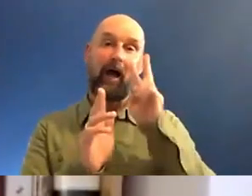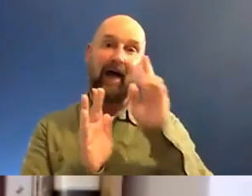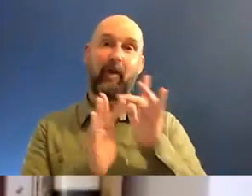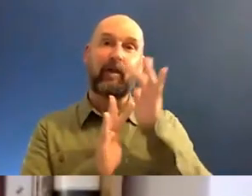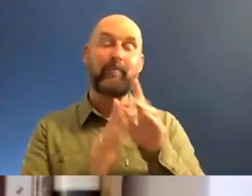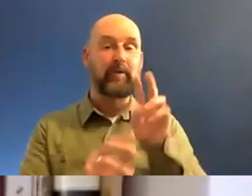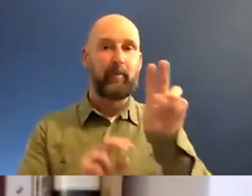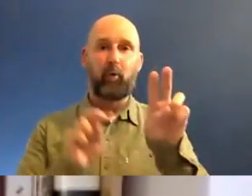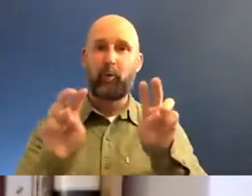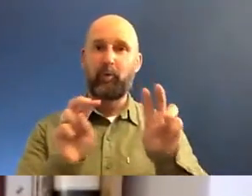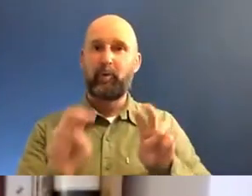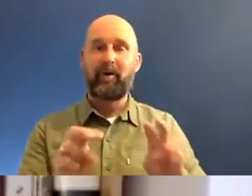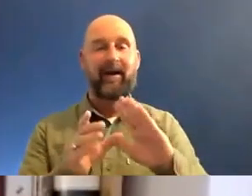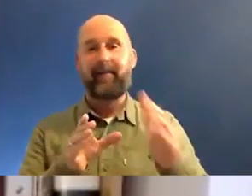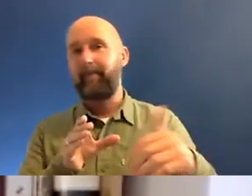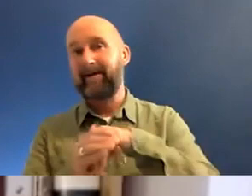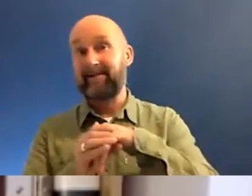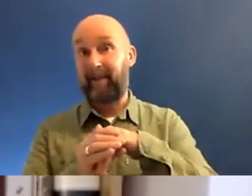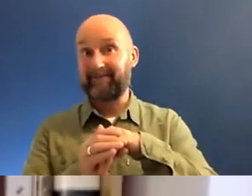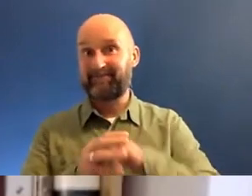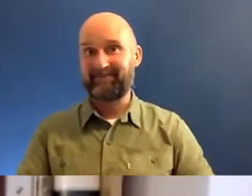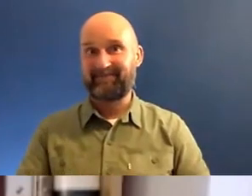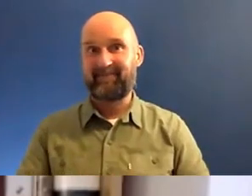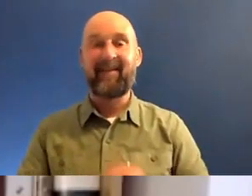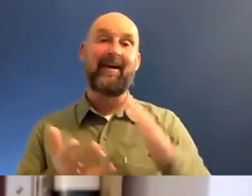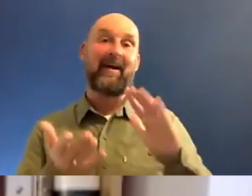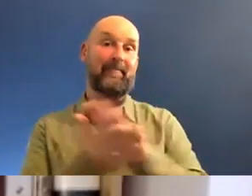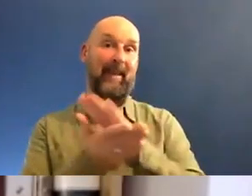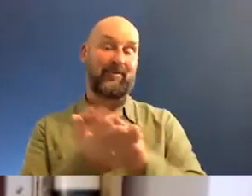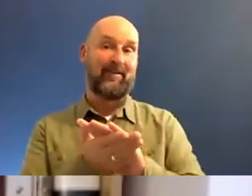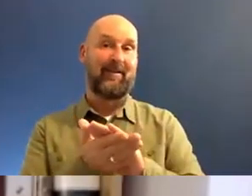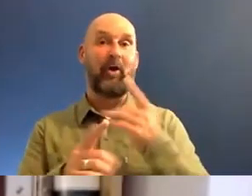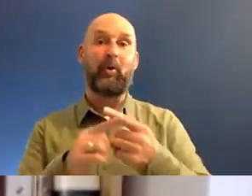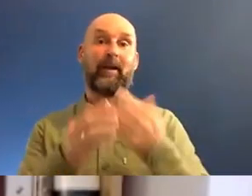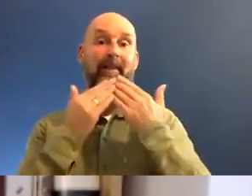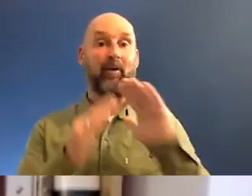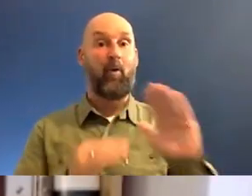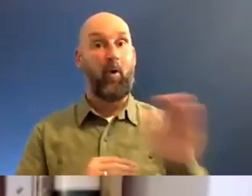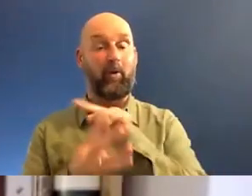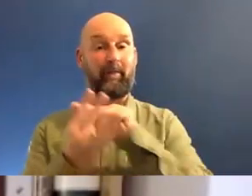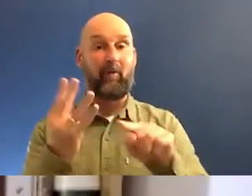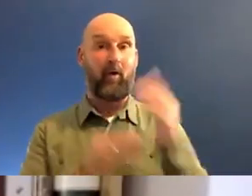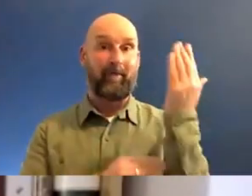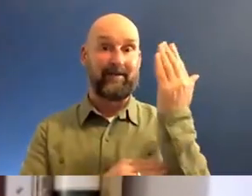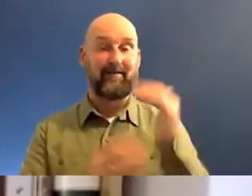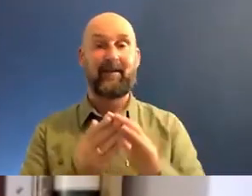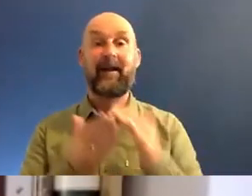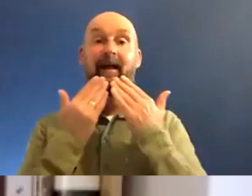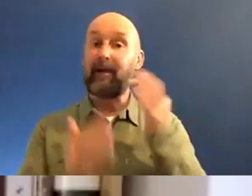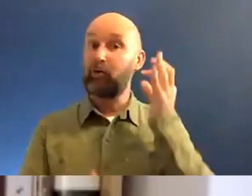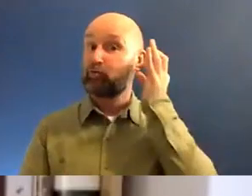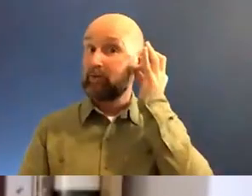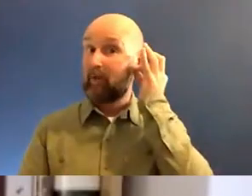book for other things, participate and be part of it. And it's now my great pleasure just to very quickly thank all our participants. Thank you to Russell